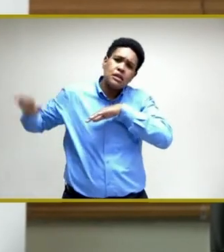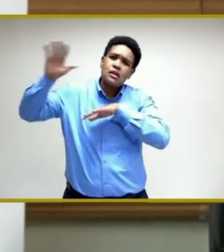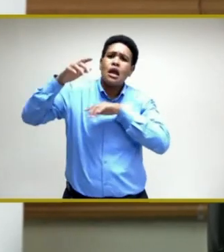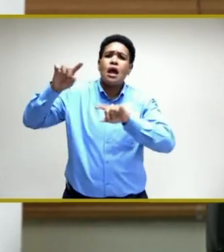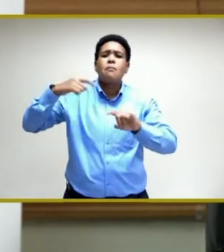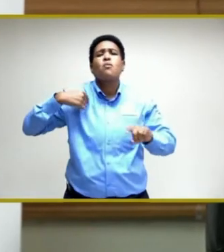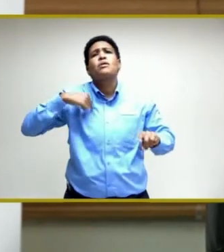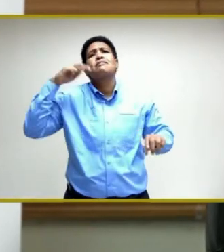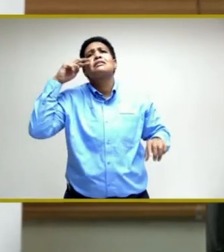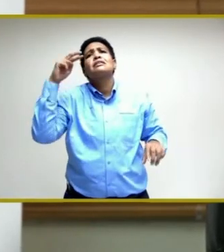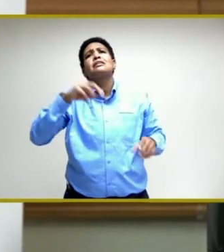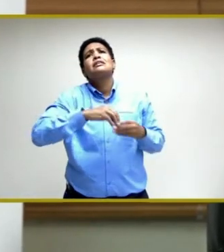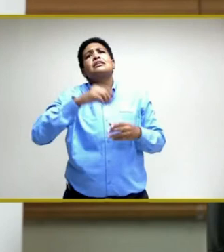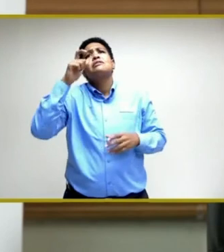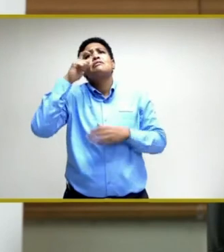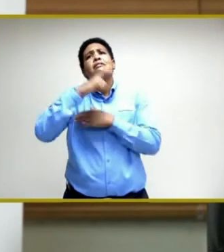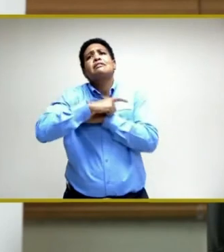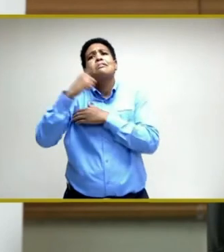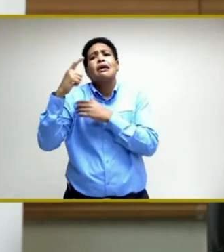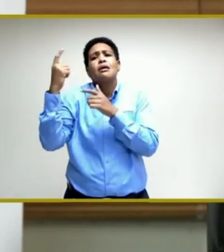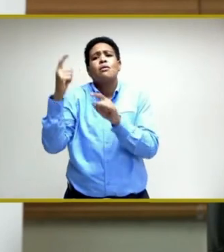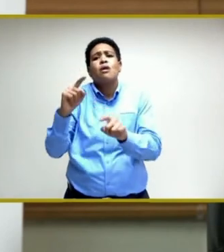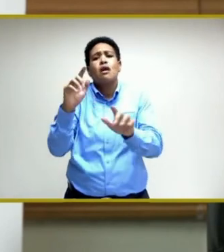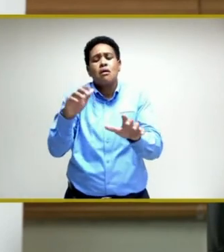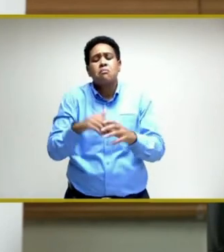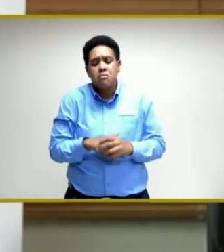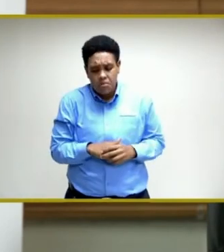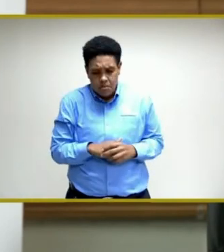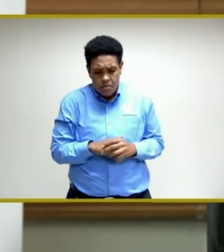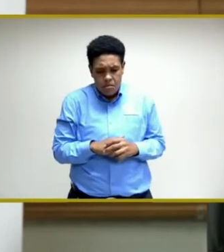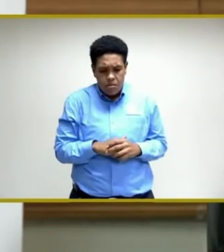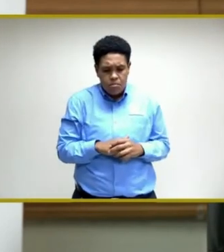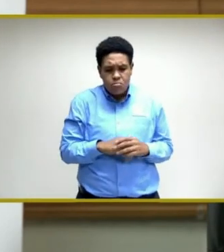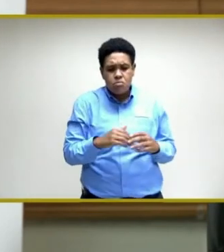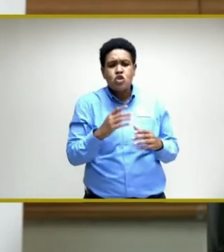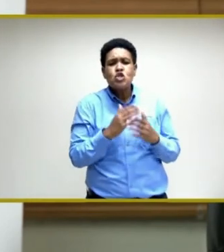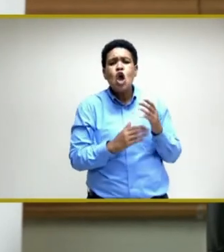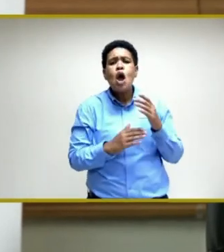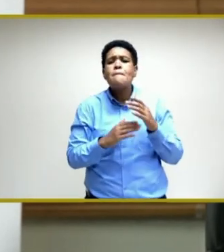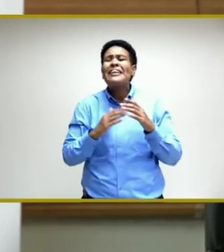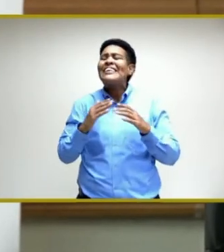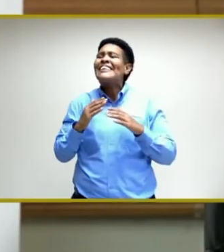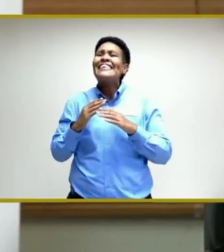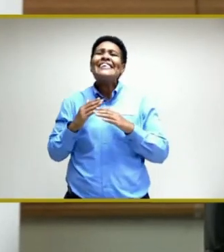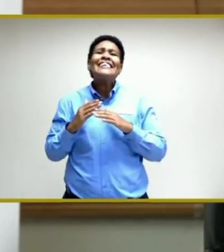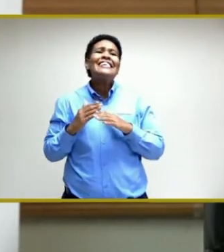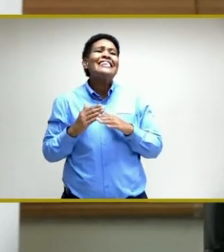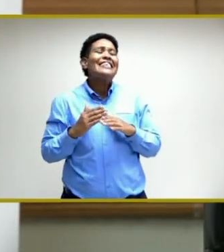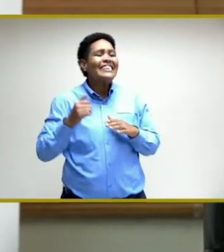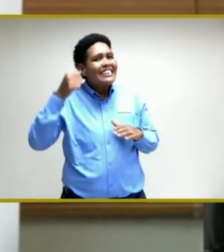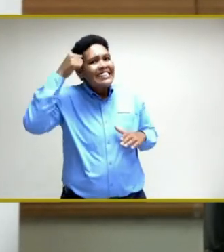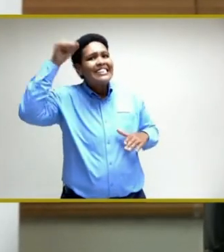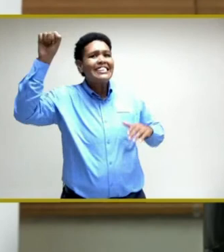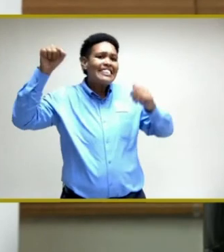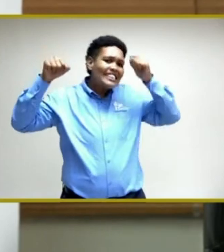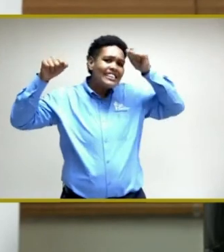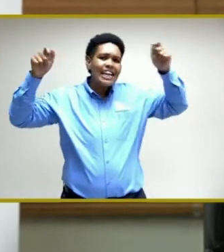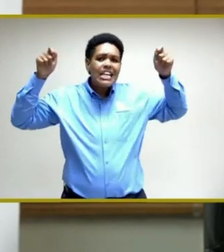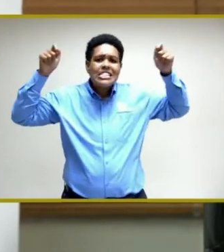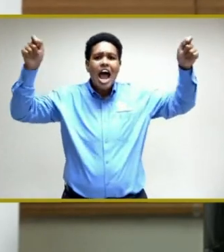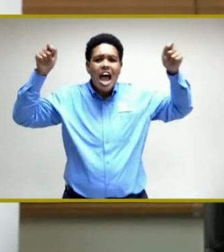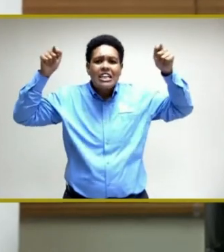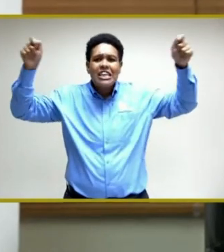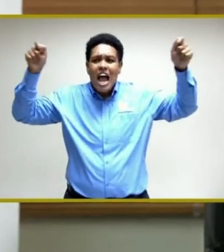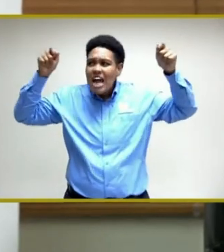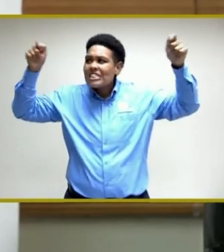we've seen in recent days protests in some countries, some of our Caribbean colleagues,